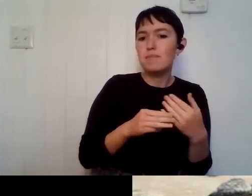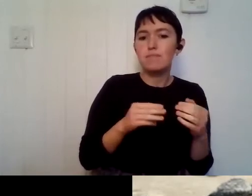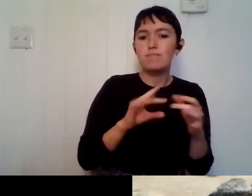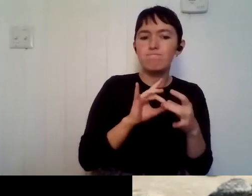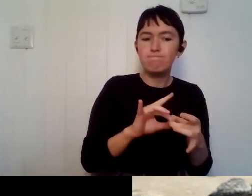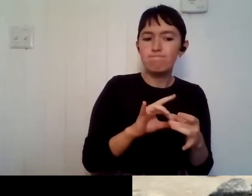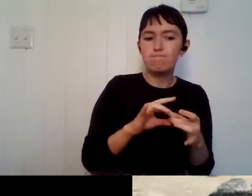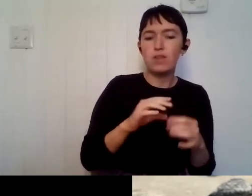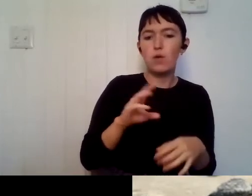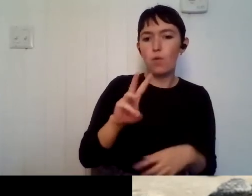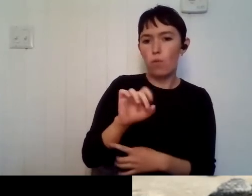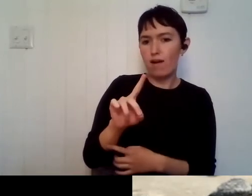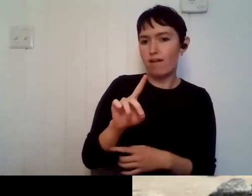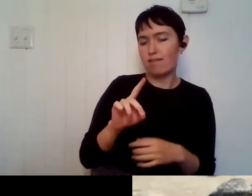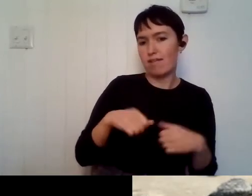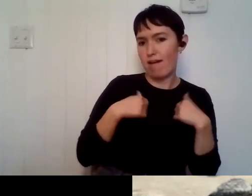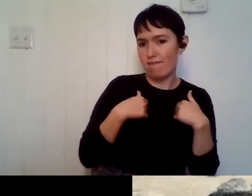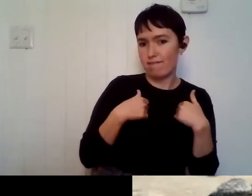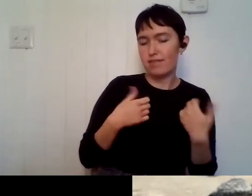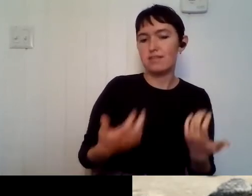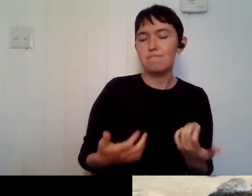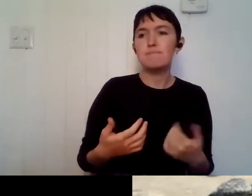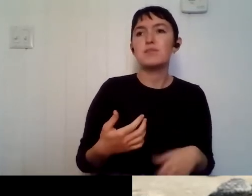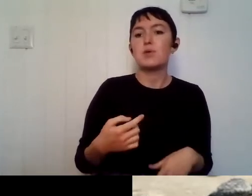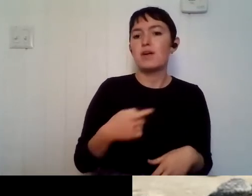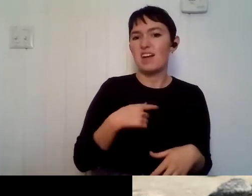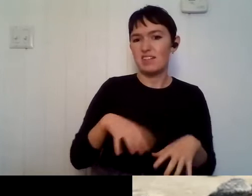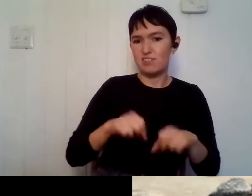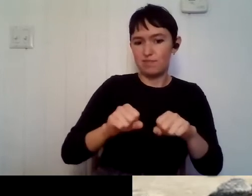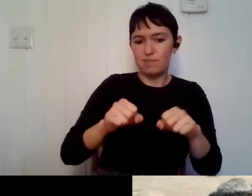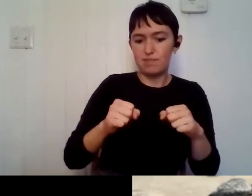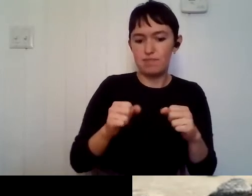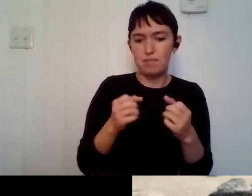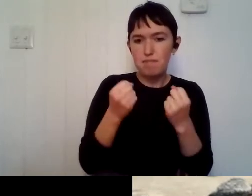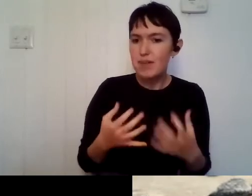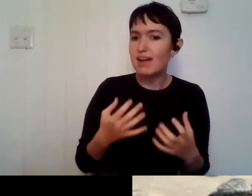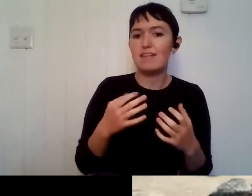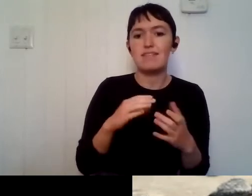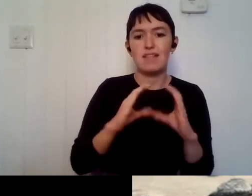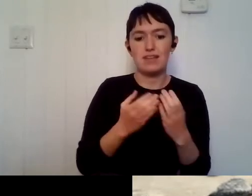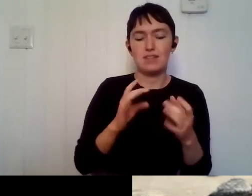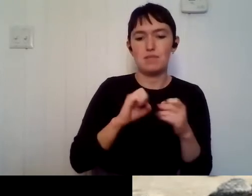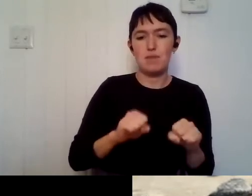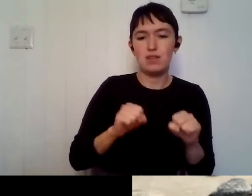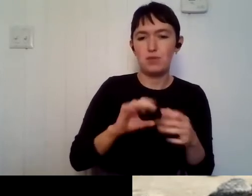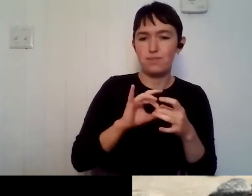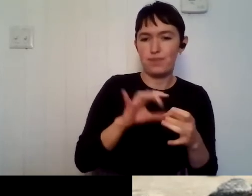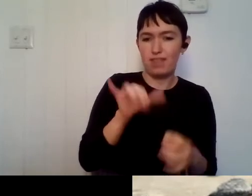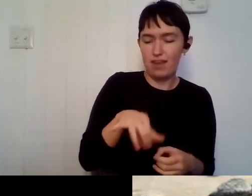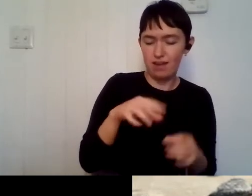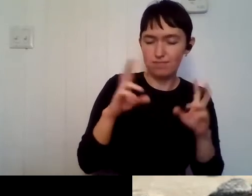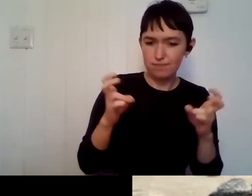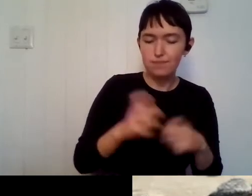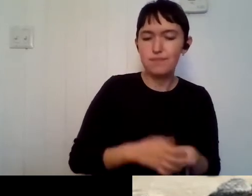um, would get me into, um, that position. And then I also got a lot of animal handling experience from, um,